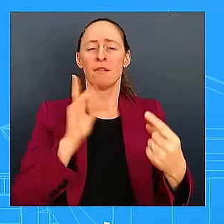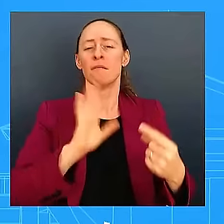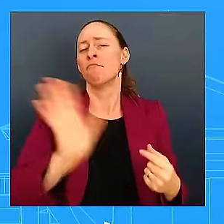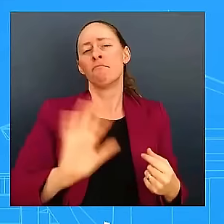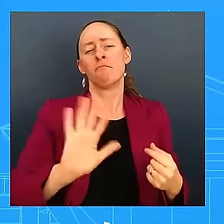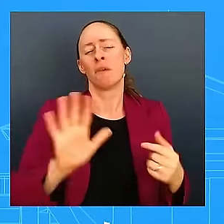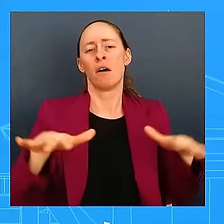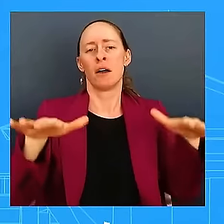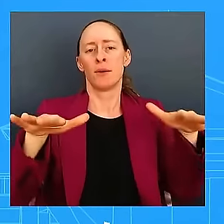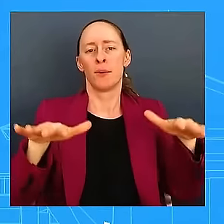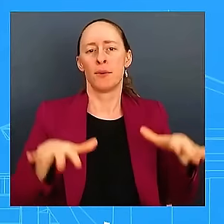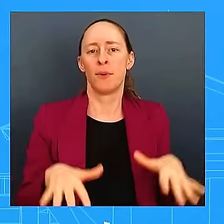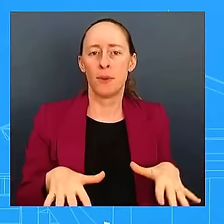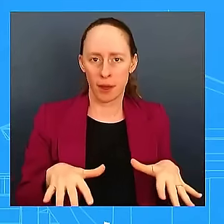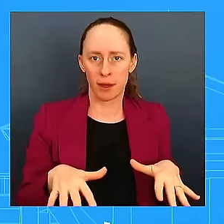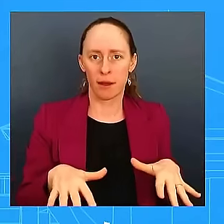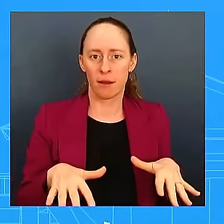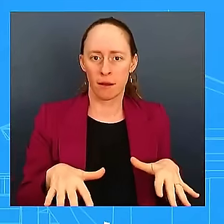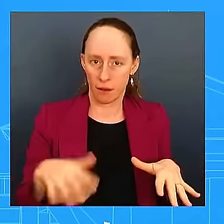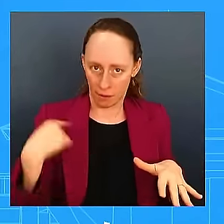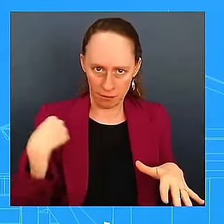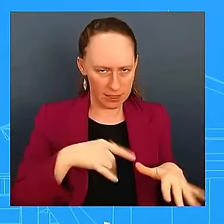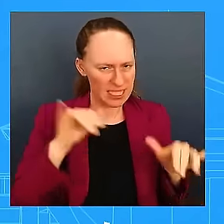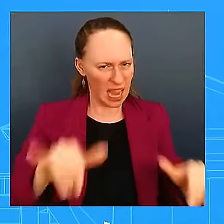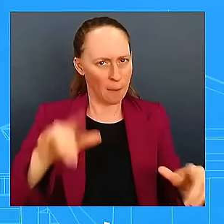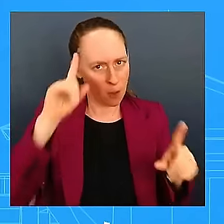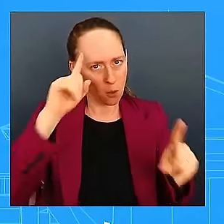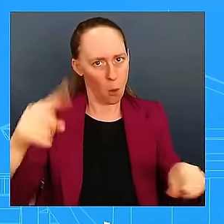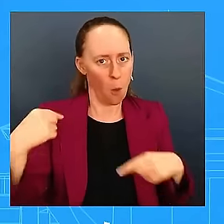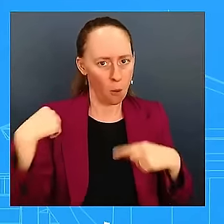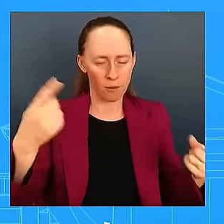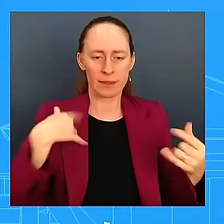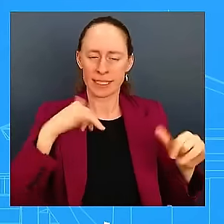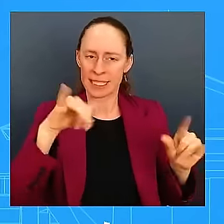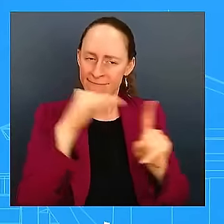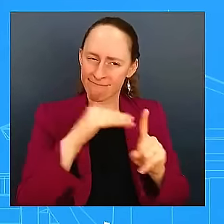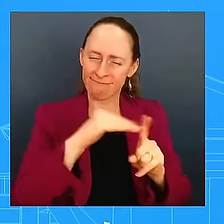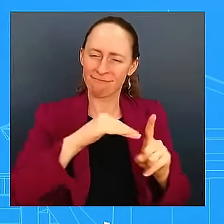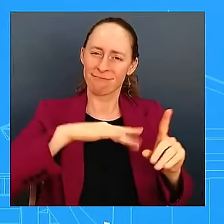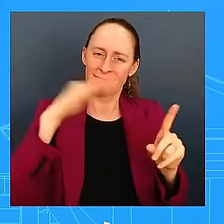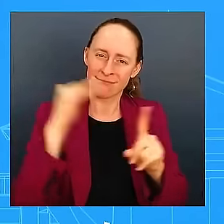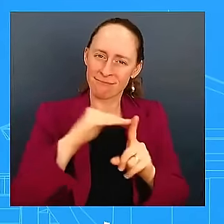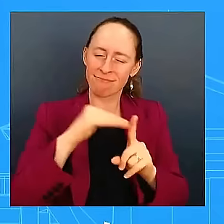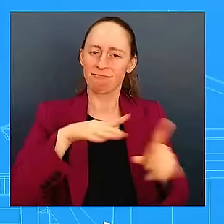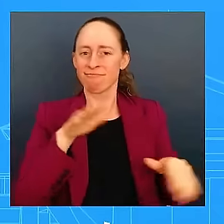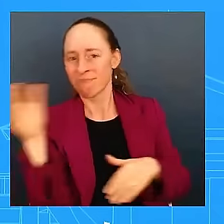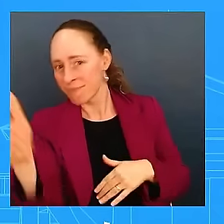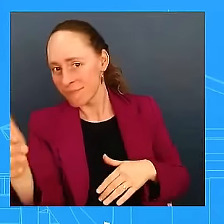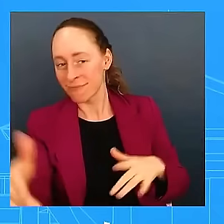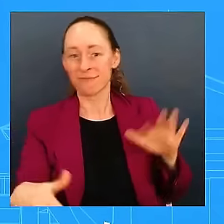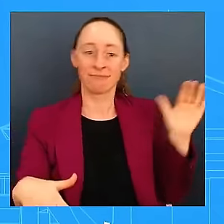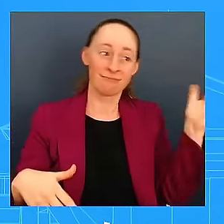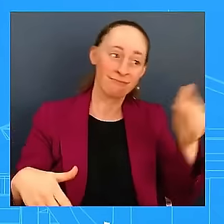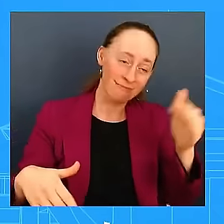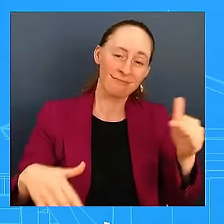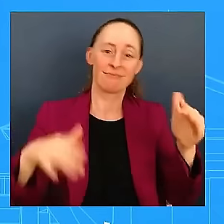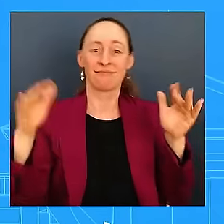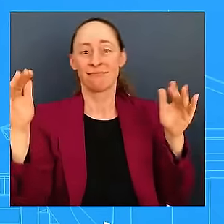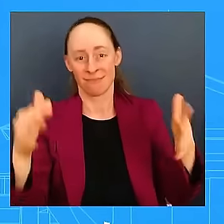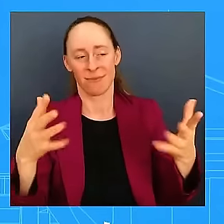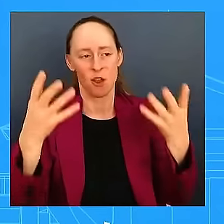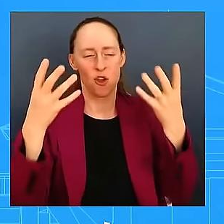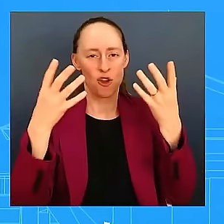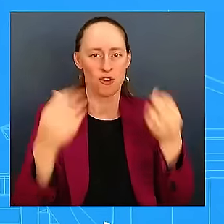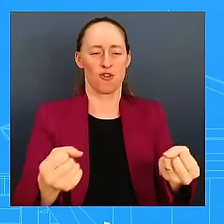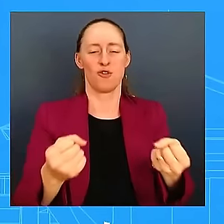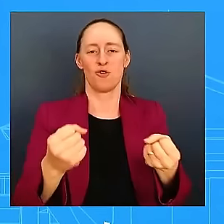We're going to continue to have this discussion on getting to that 21-day ceasefire. That's continuing in New York. As you